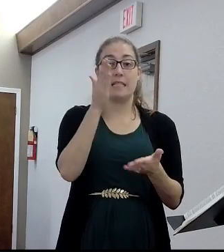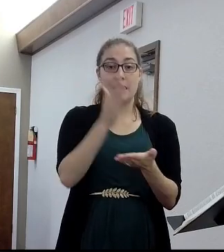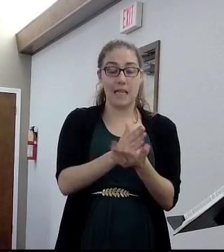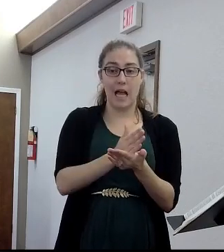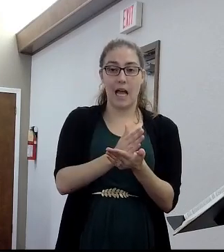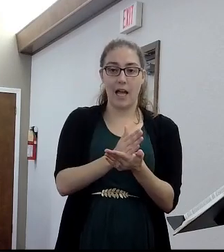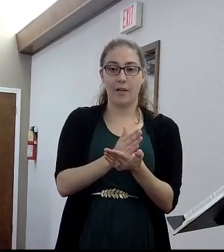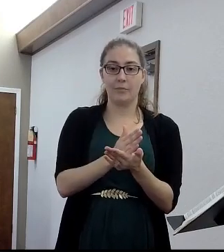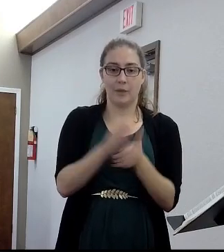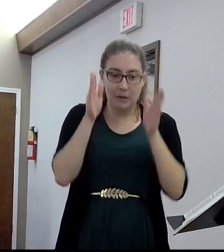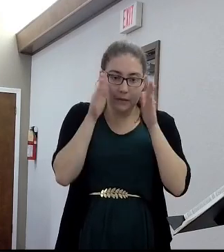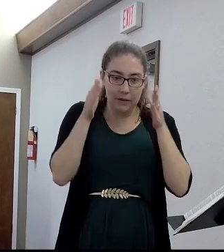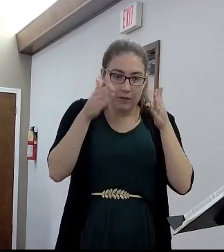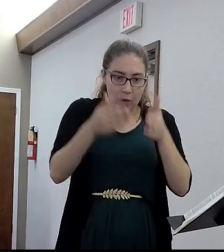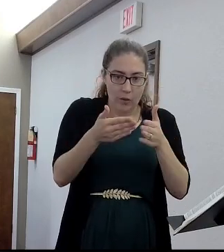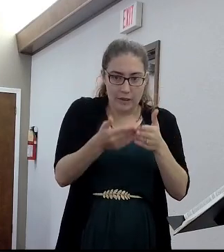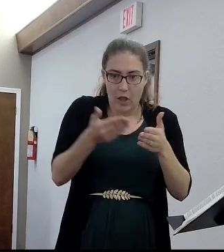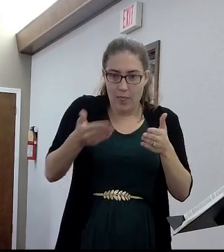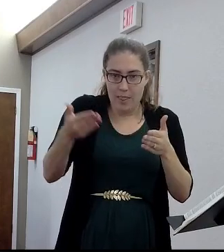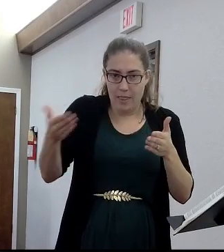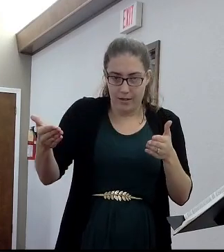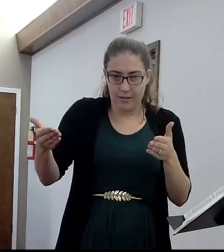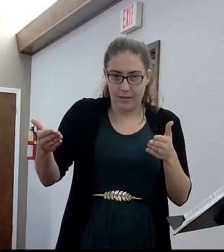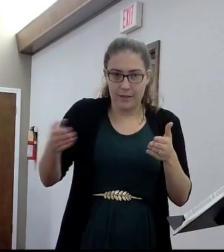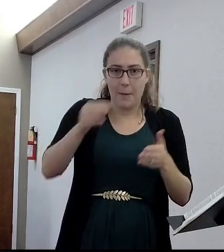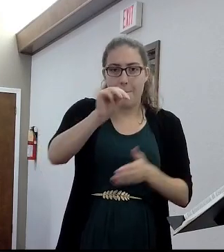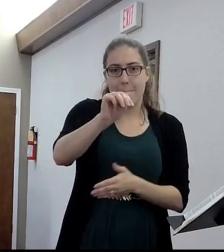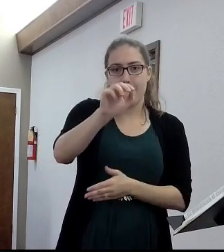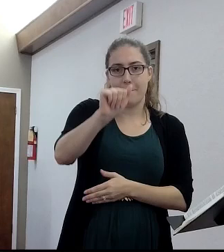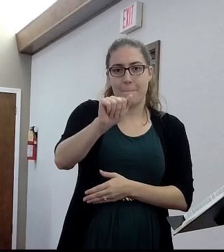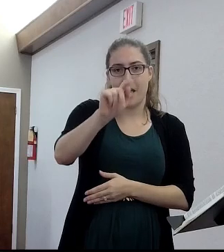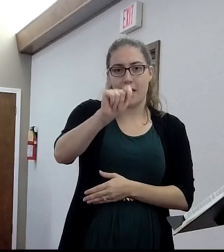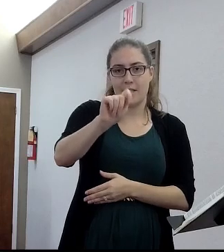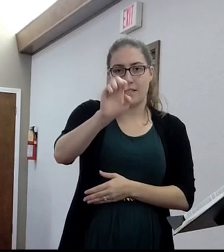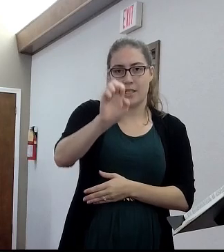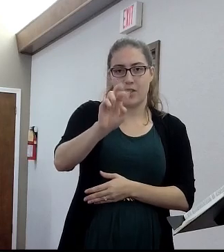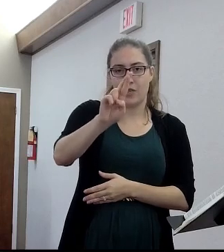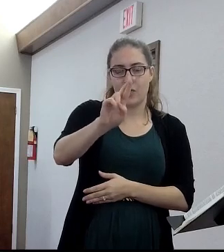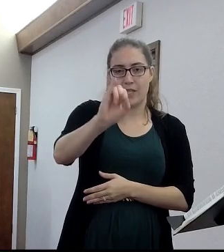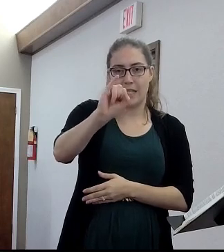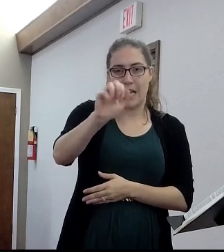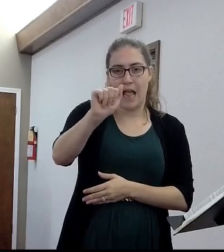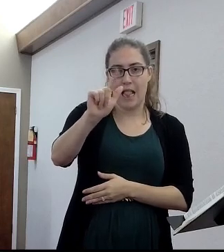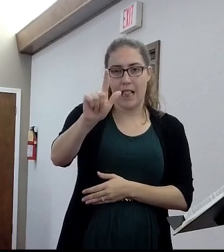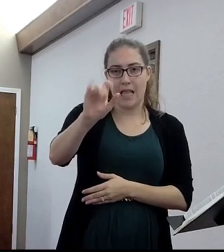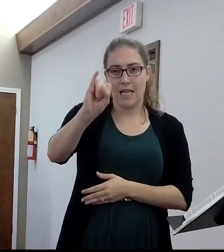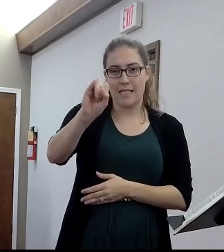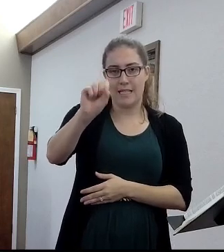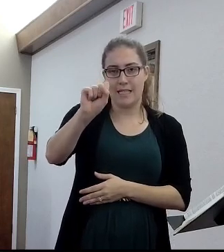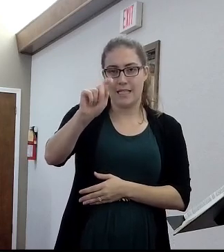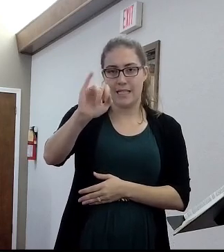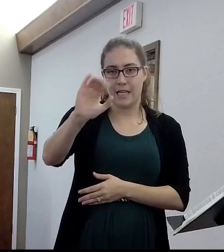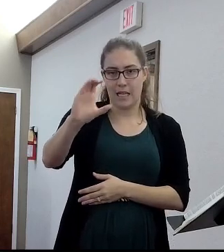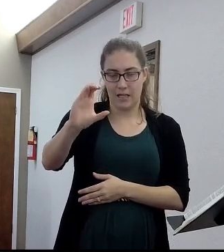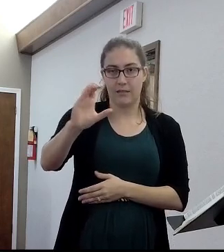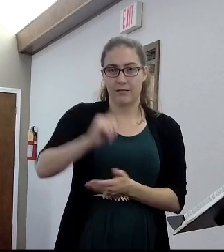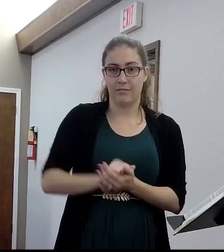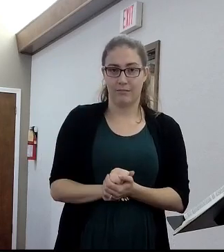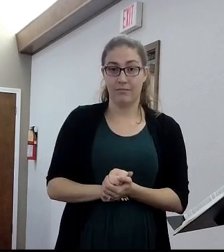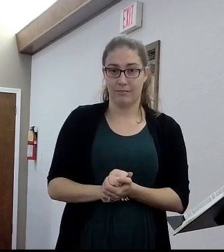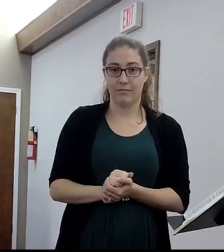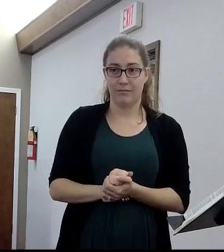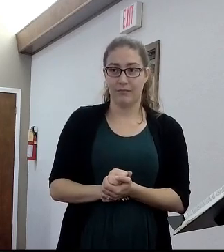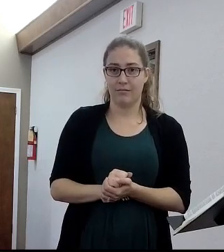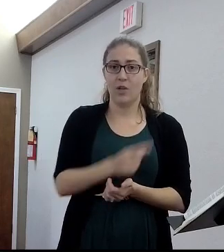we are, trust me, from the pulpit back to the back of room, you say, I'm not materialistic. You're more materialistic than anybody in the New Testament